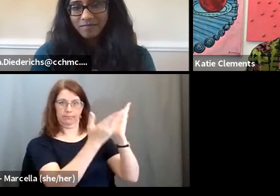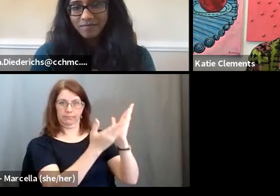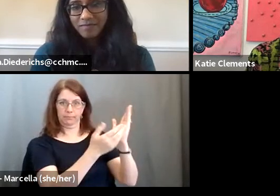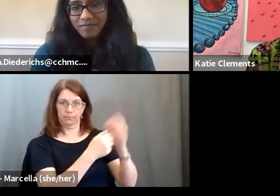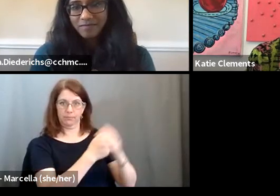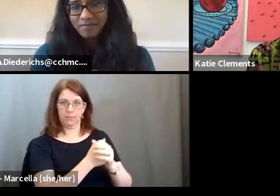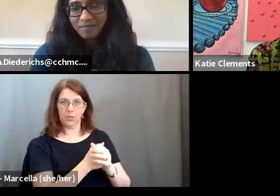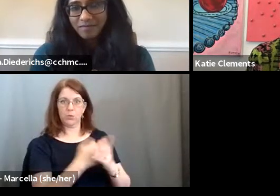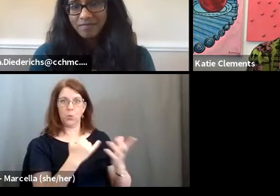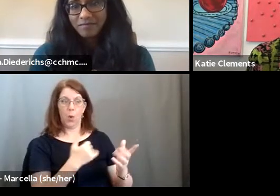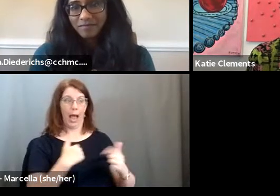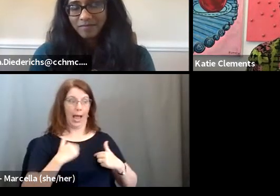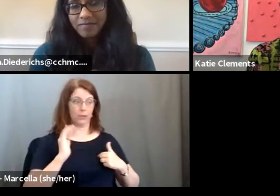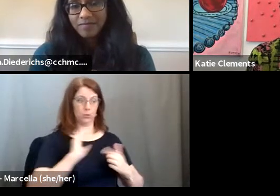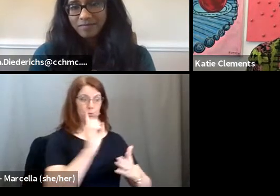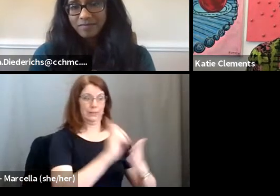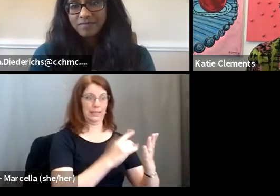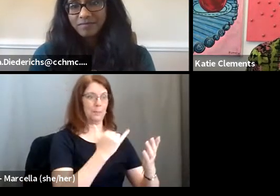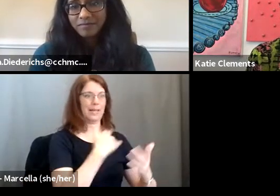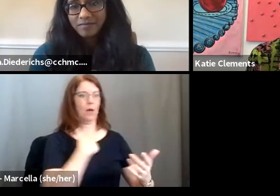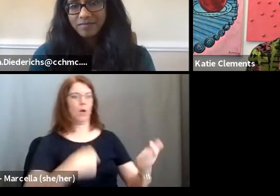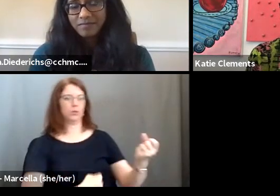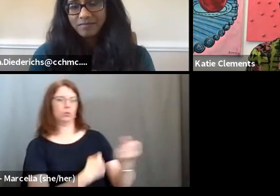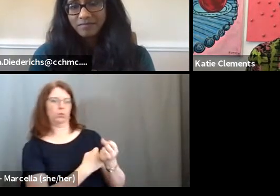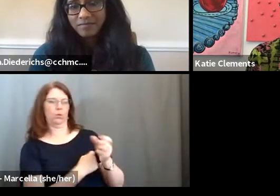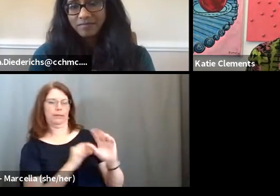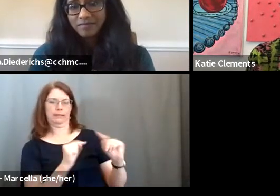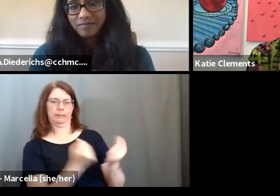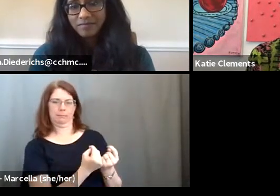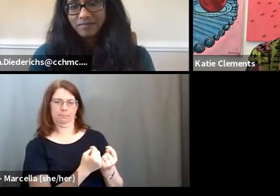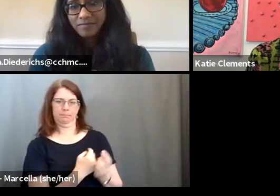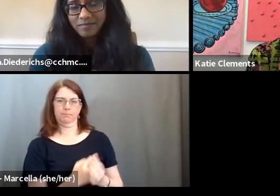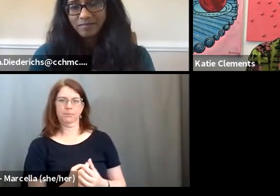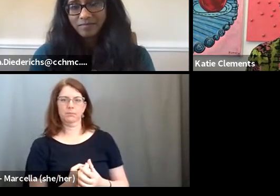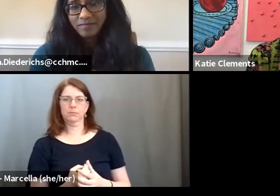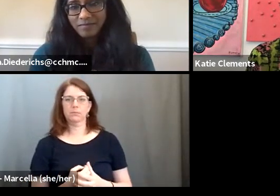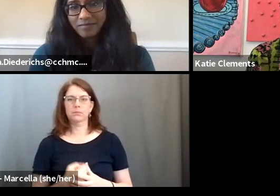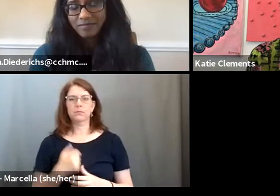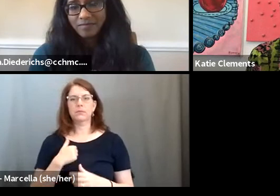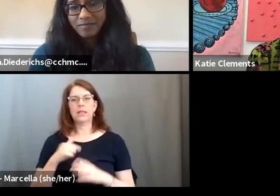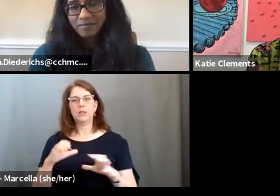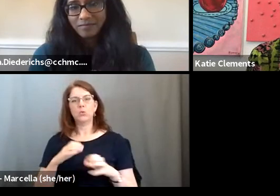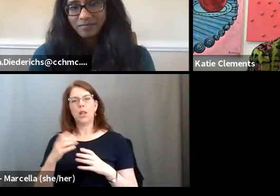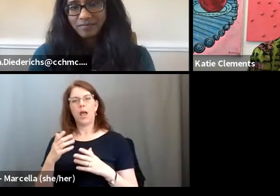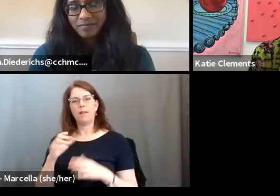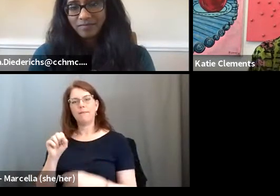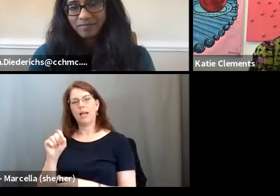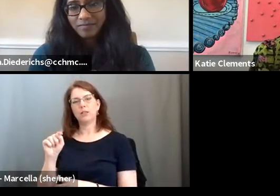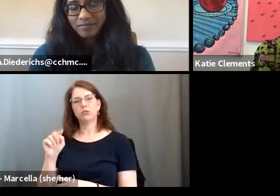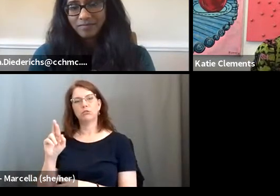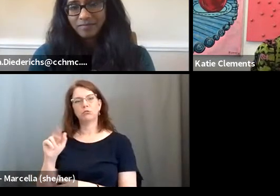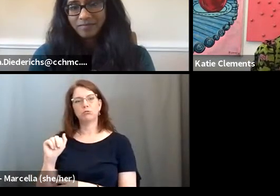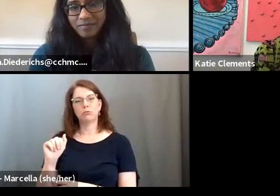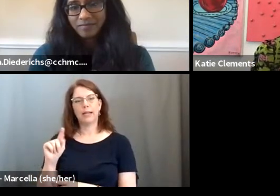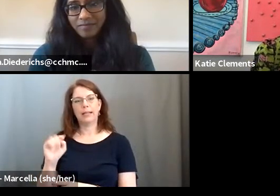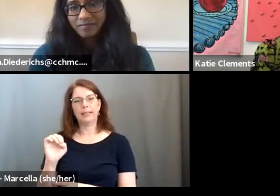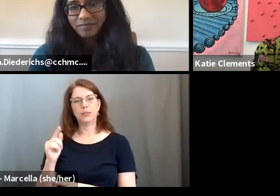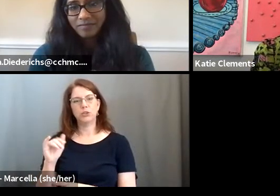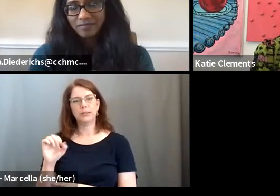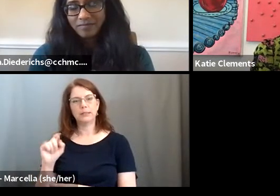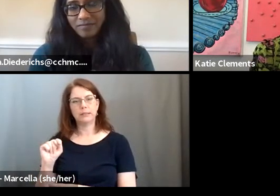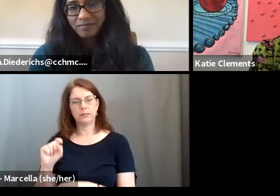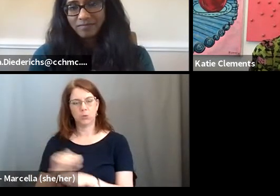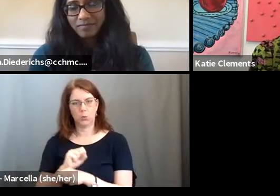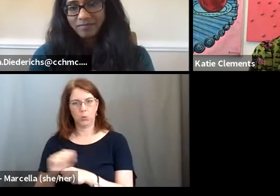supporting the team to be able to do that. Um, I do a lot of brand strategist, um, work as well. So working with